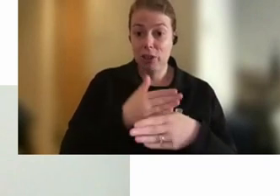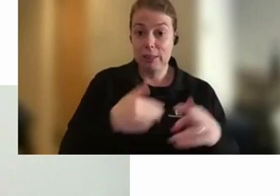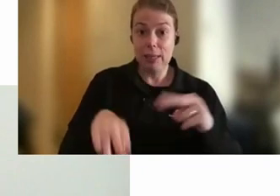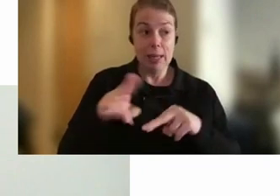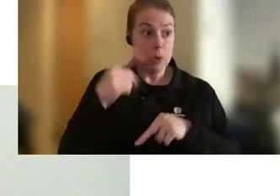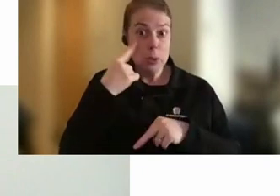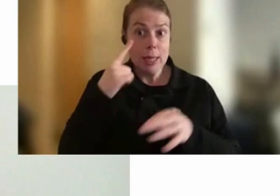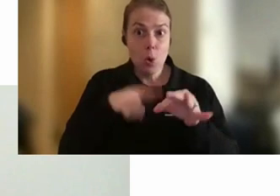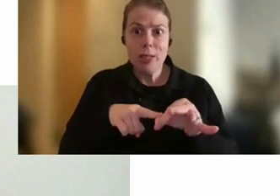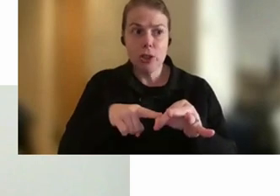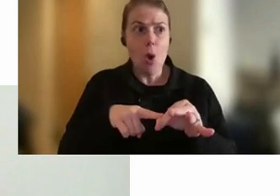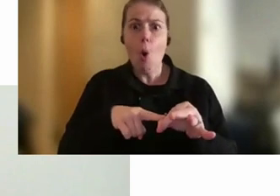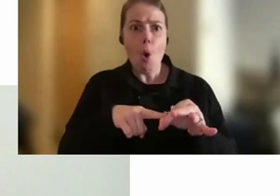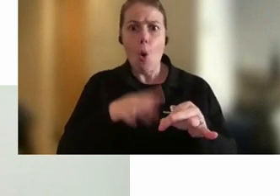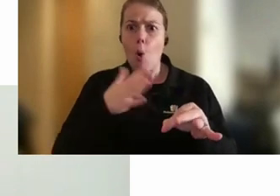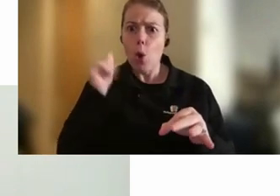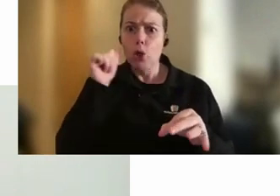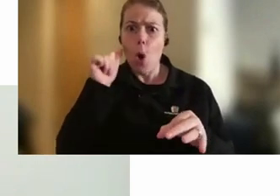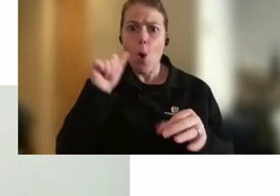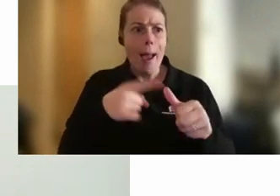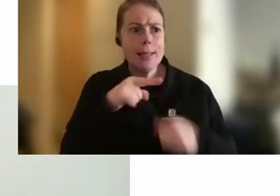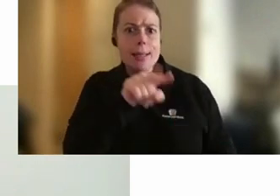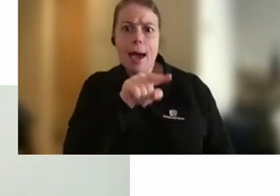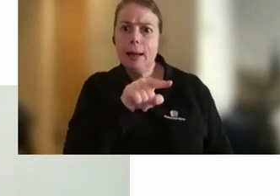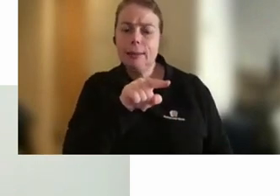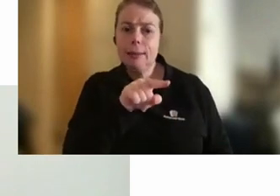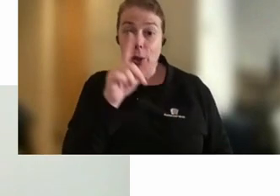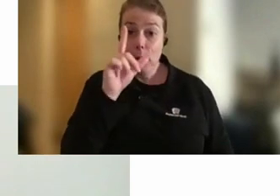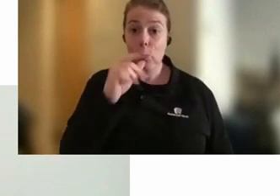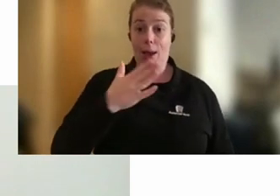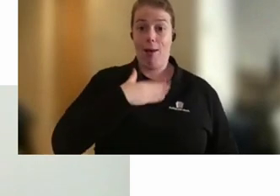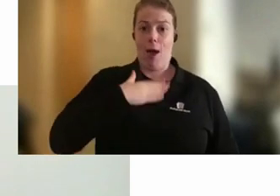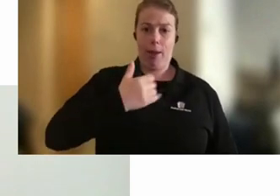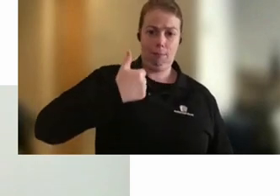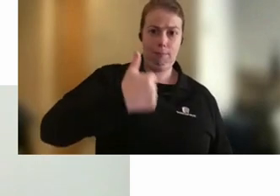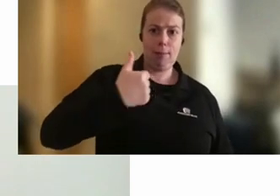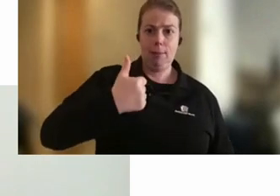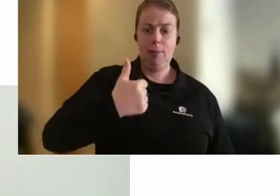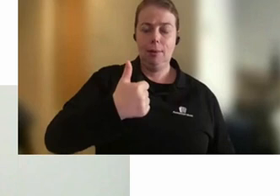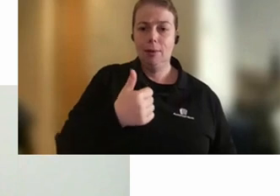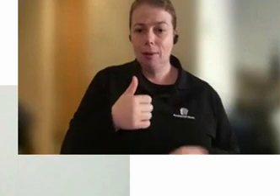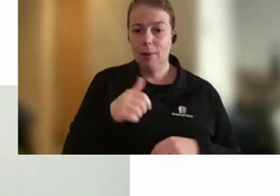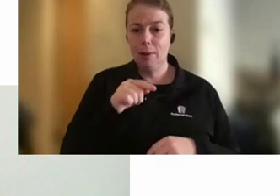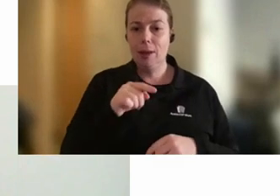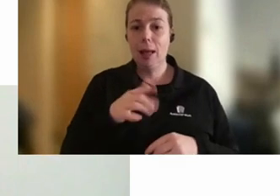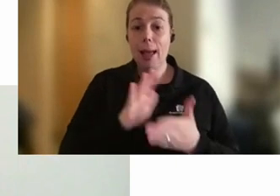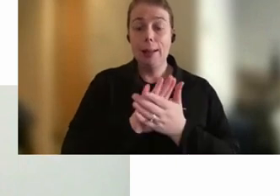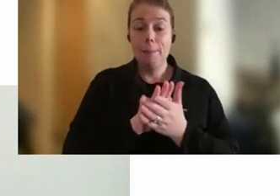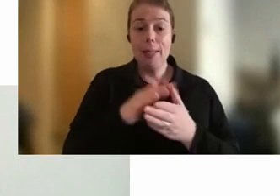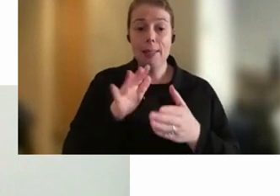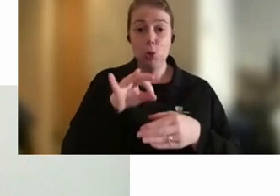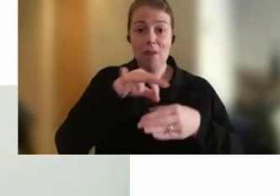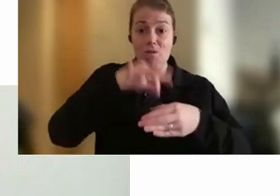hear the answer, you can like the question in the chat function to vote it up. The more votes, the more likely the question will be answered.